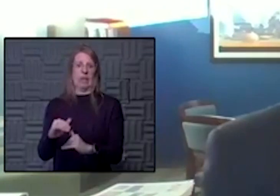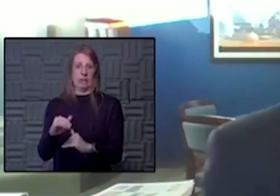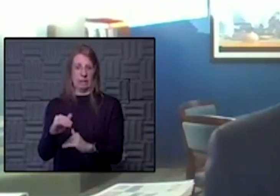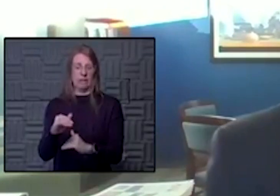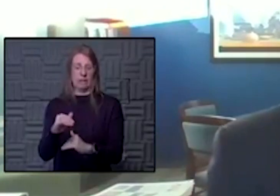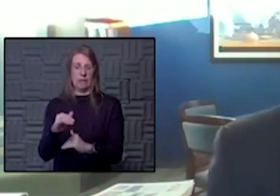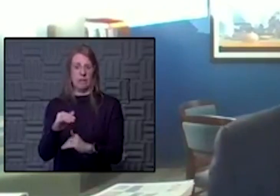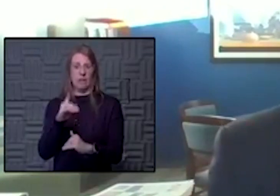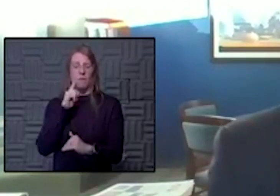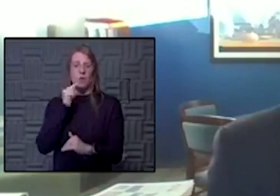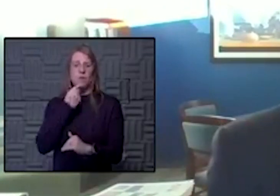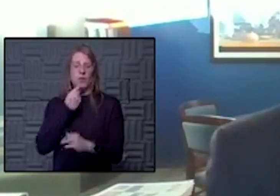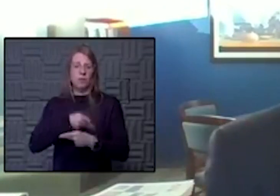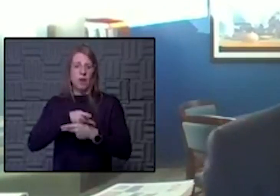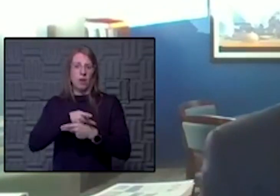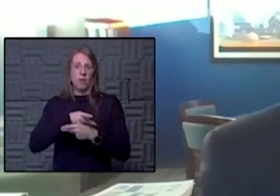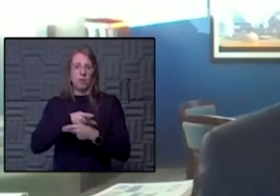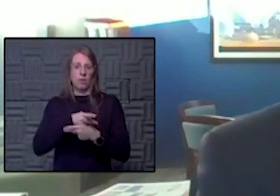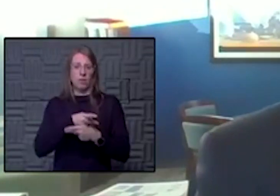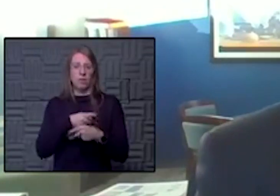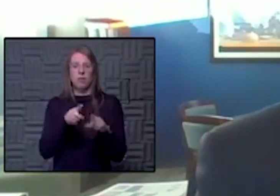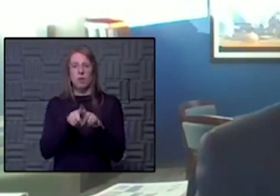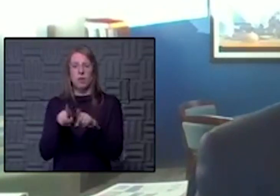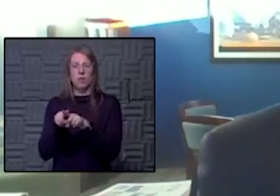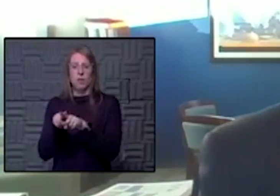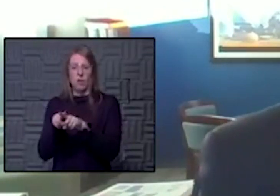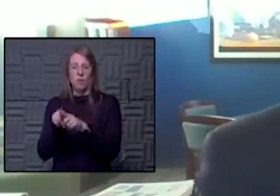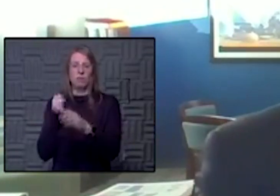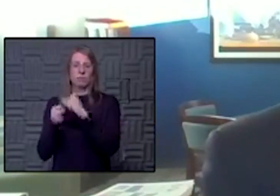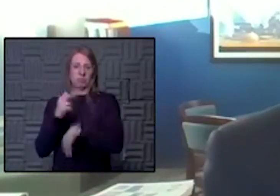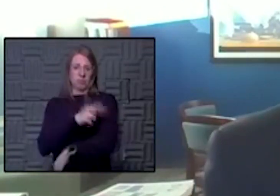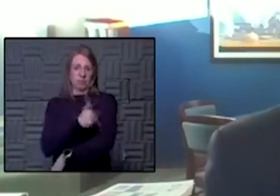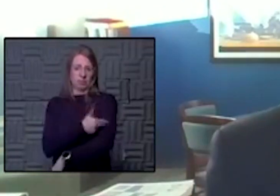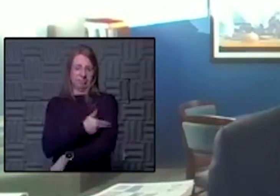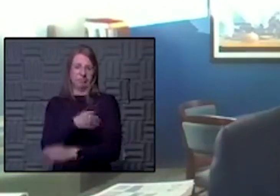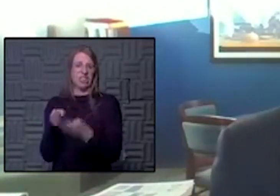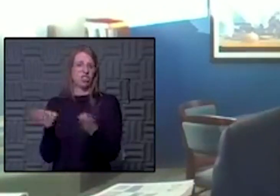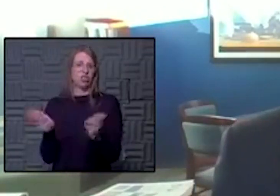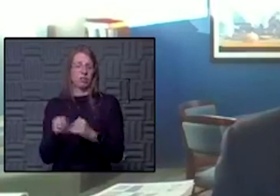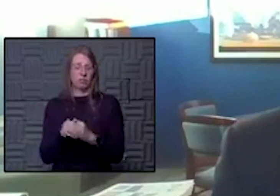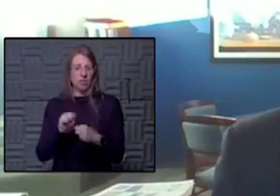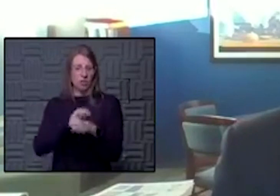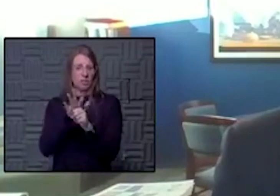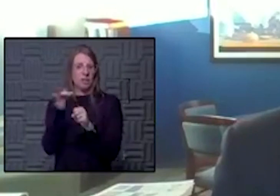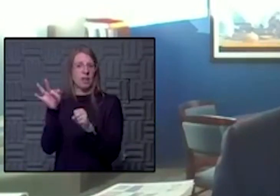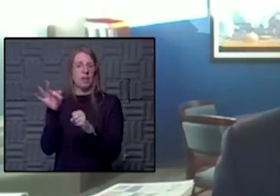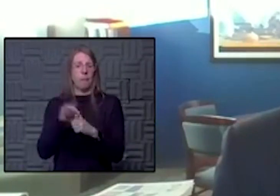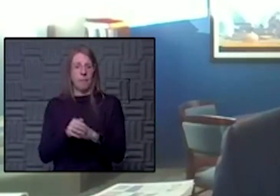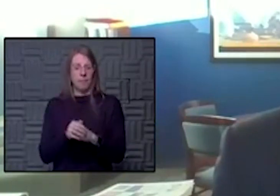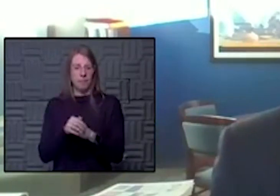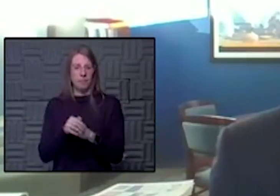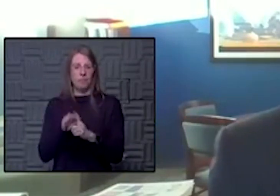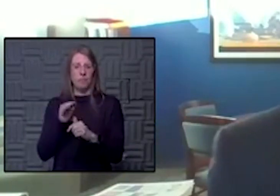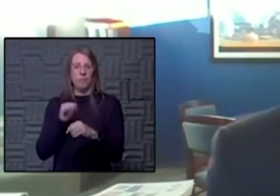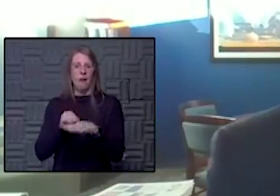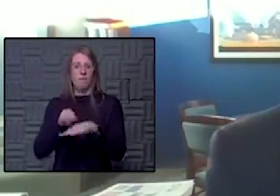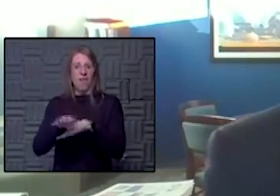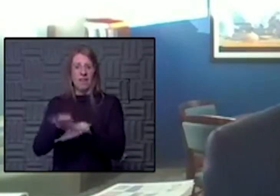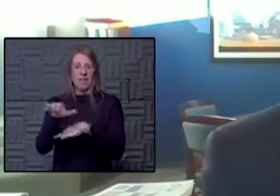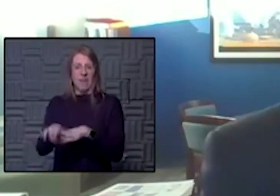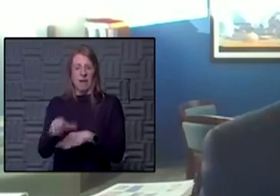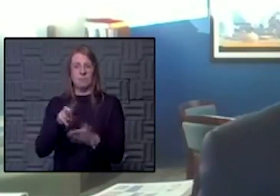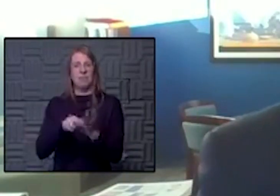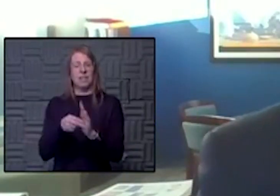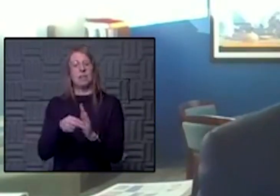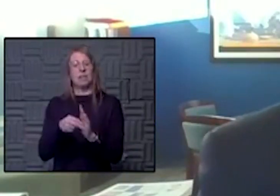critical care and even based hospitalization and that COVID-19 is impacting that. That means other health